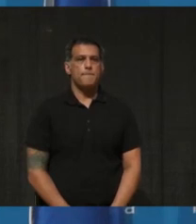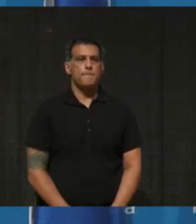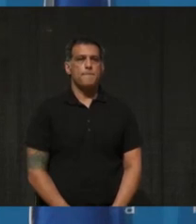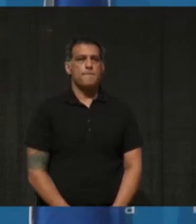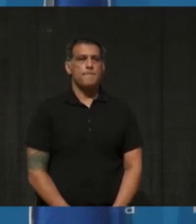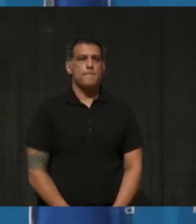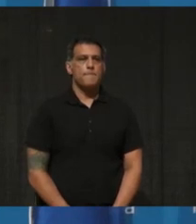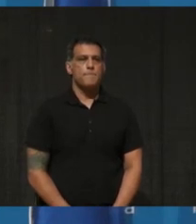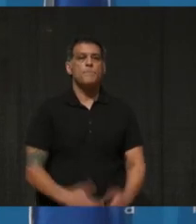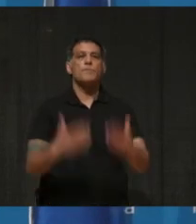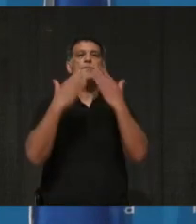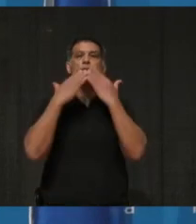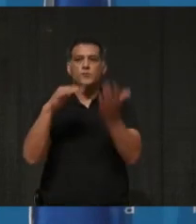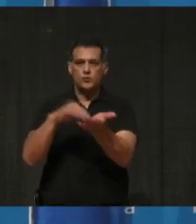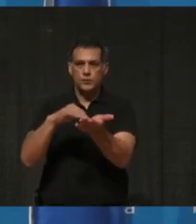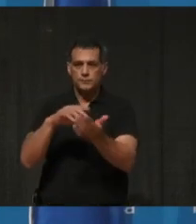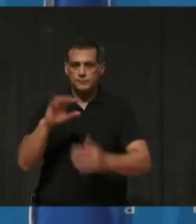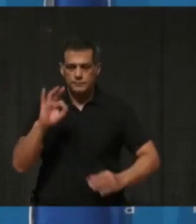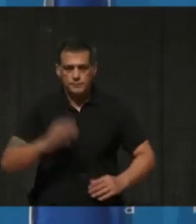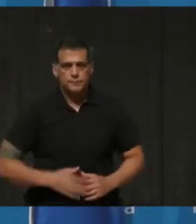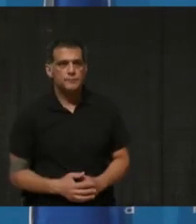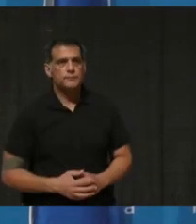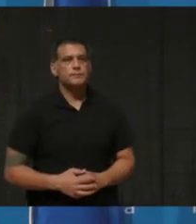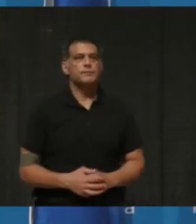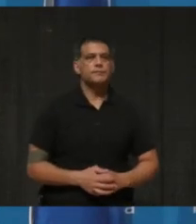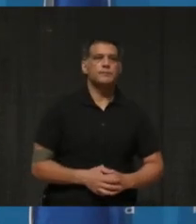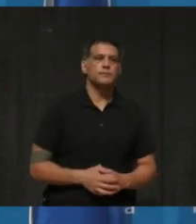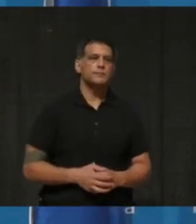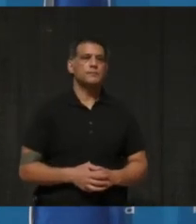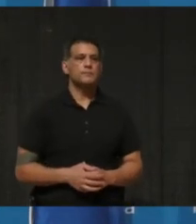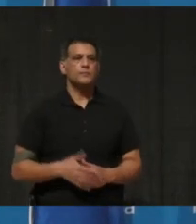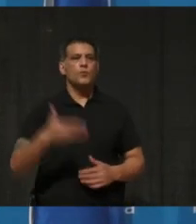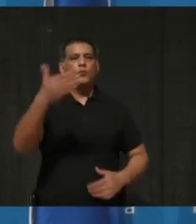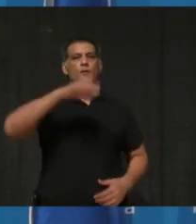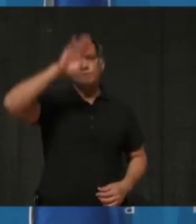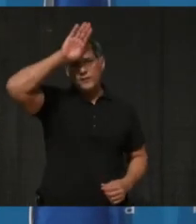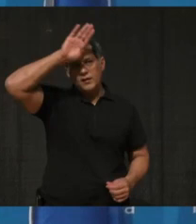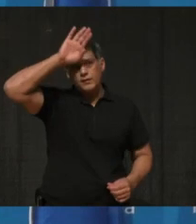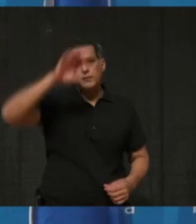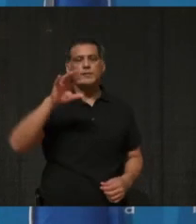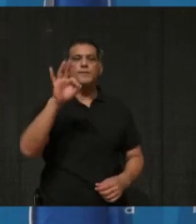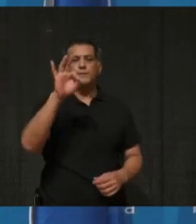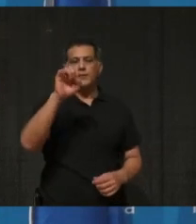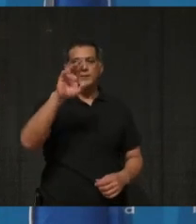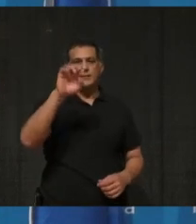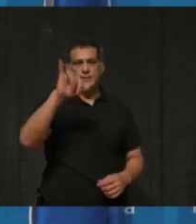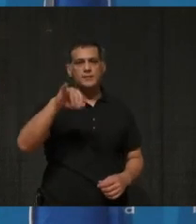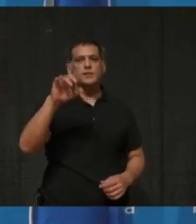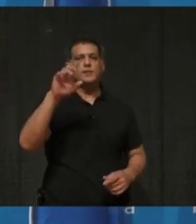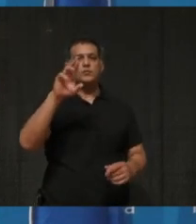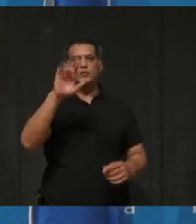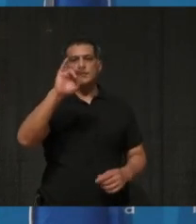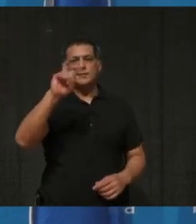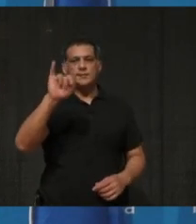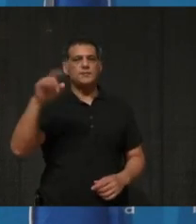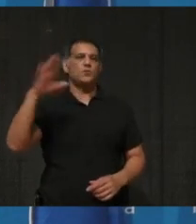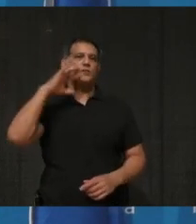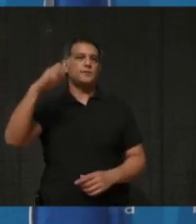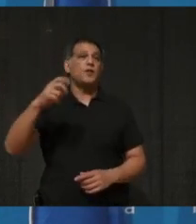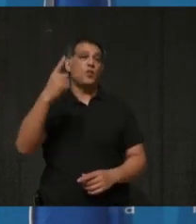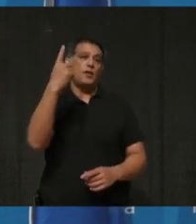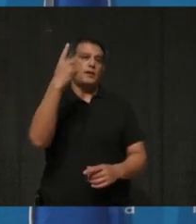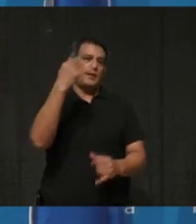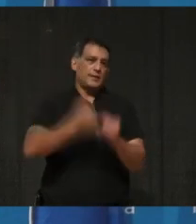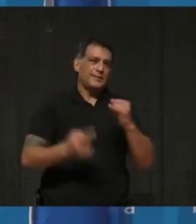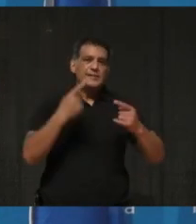Thank you Dr. Lowe and welcome to Chief Rizzi for joining us as well. I just want to say one last thing before I take questions from the